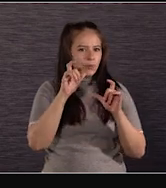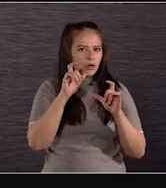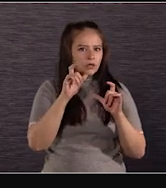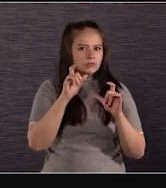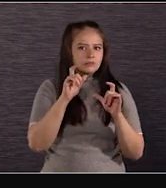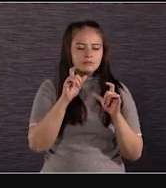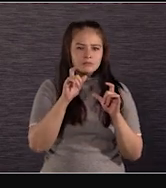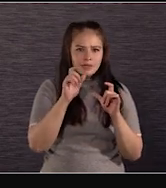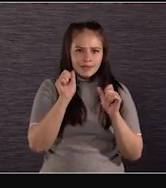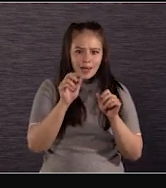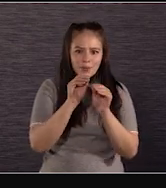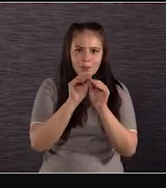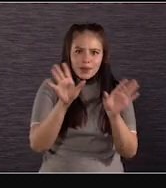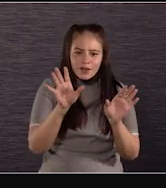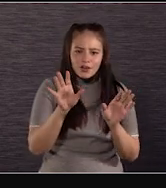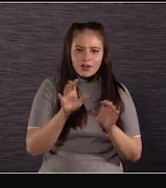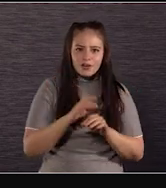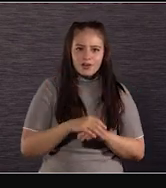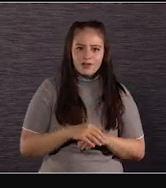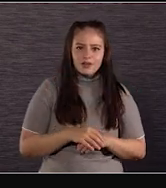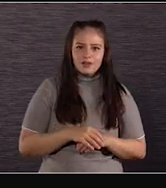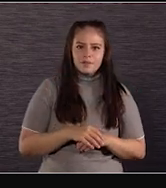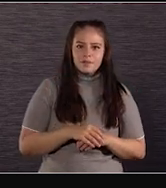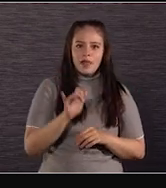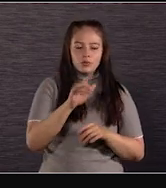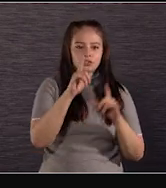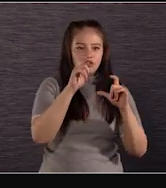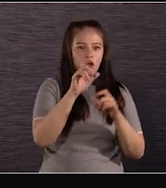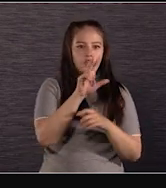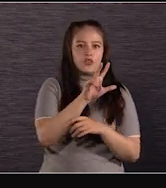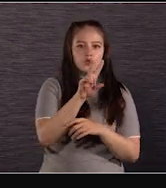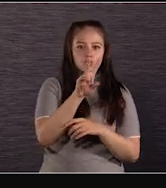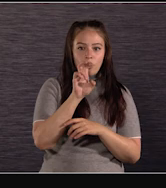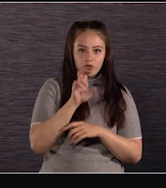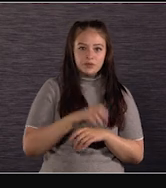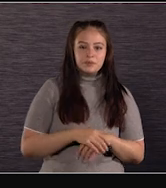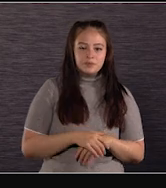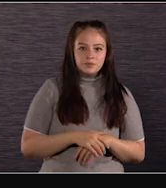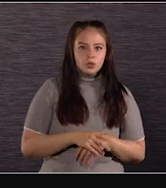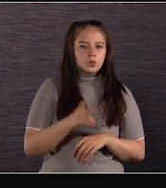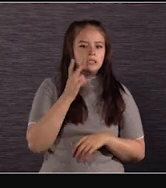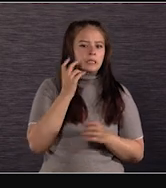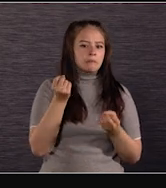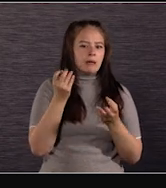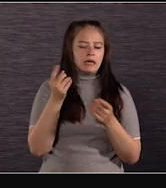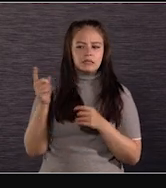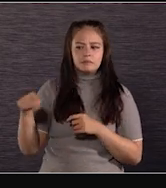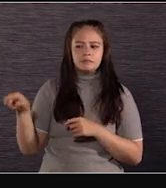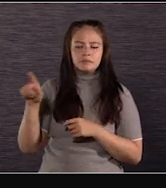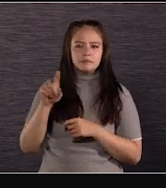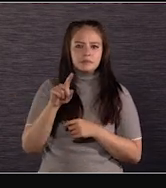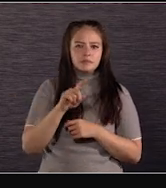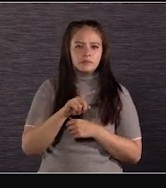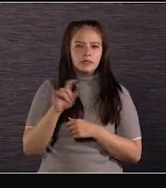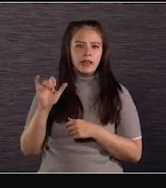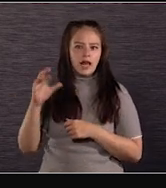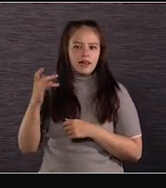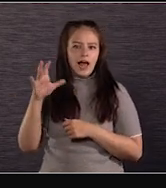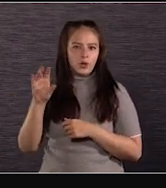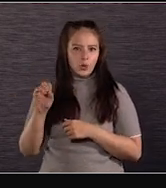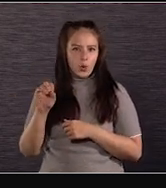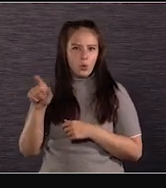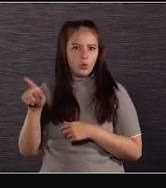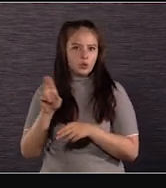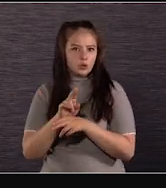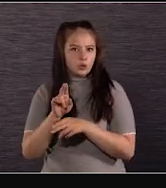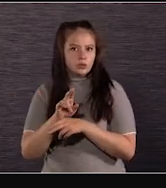little noise. And this was shot at 3200. We're seeing a lot of cinematographers who are using the camera, like Claudio, using the 3200